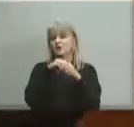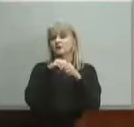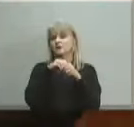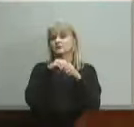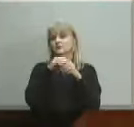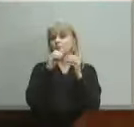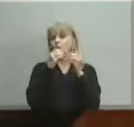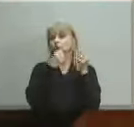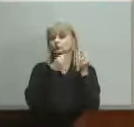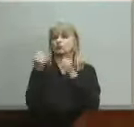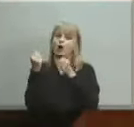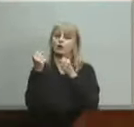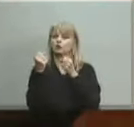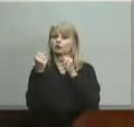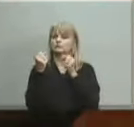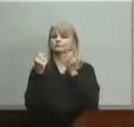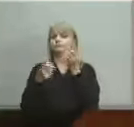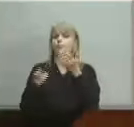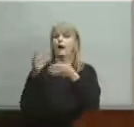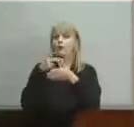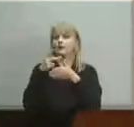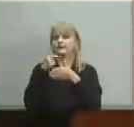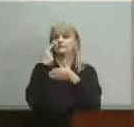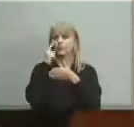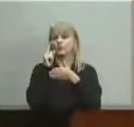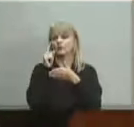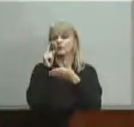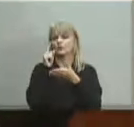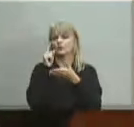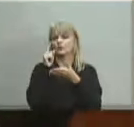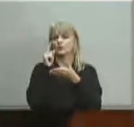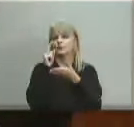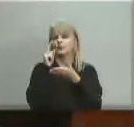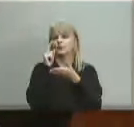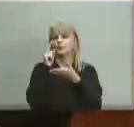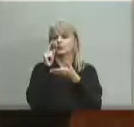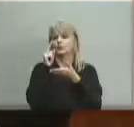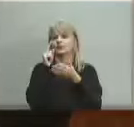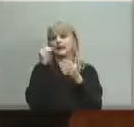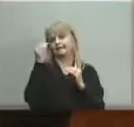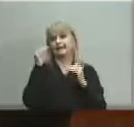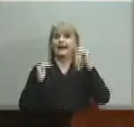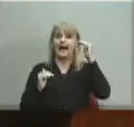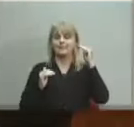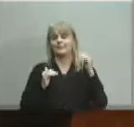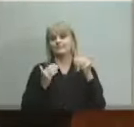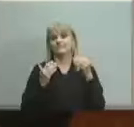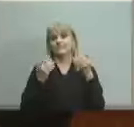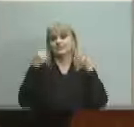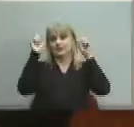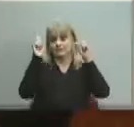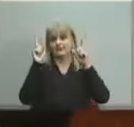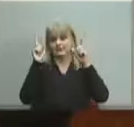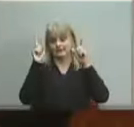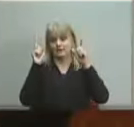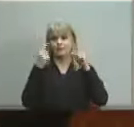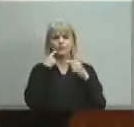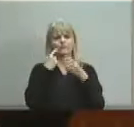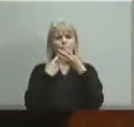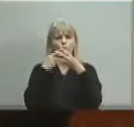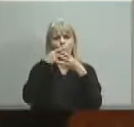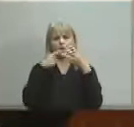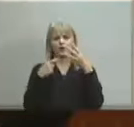statement of priority for reducing the achievement gaps for the four underperforming groups